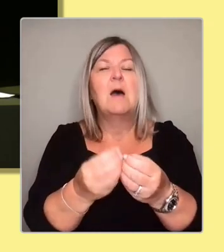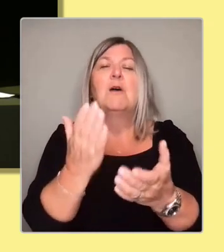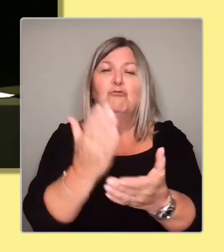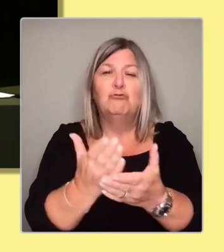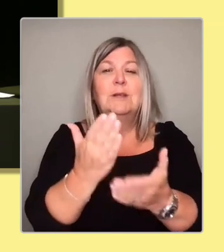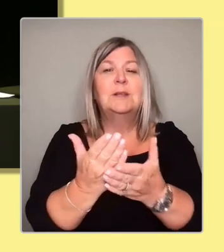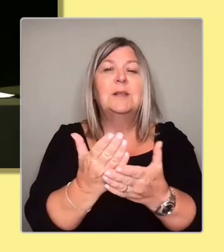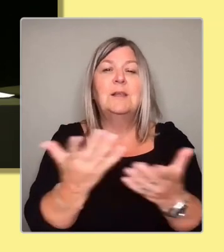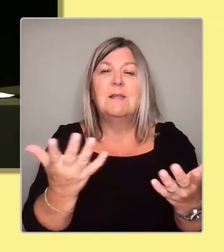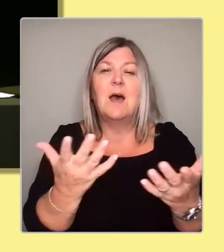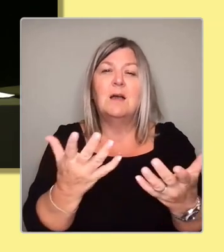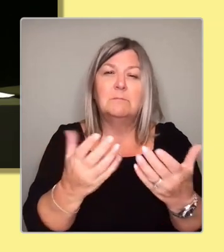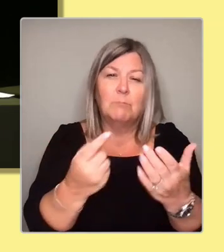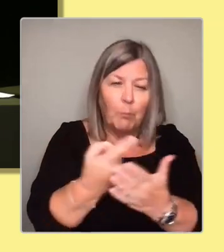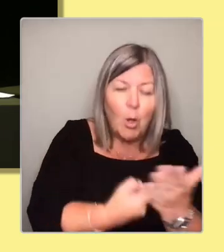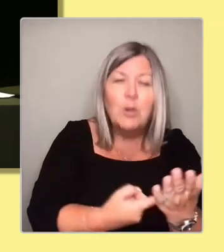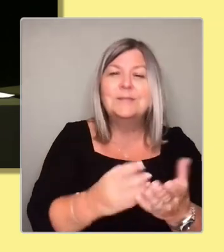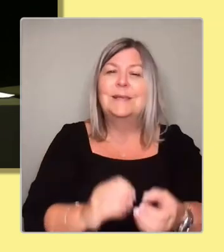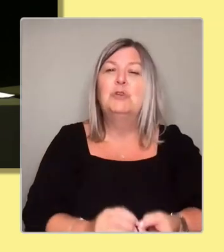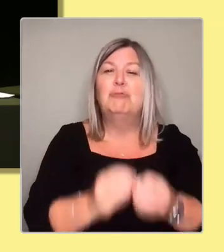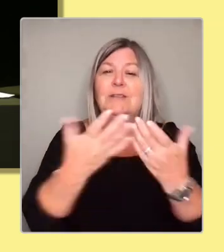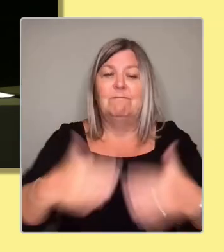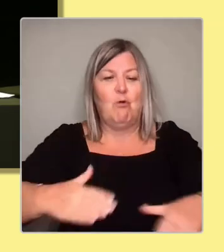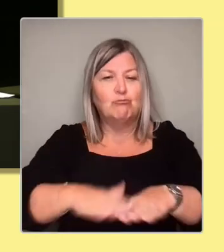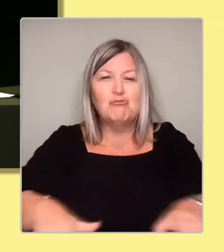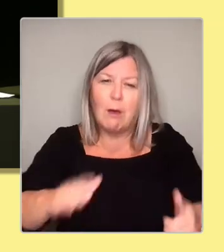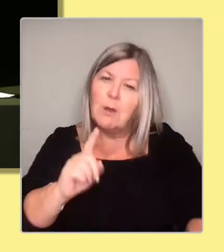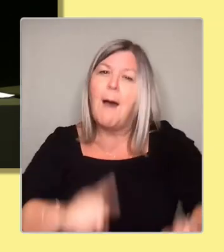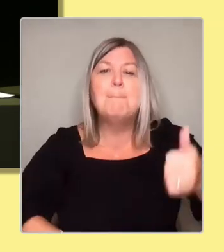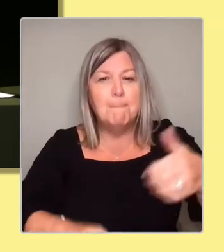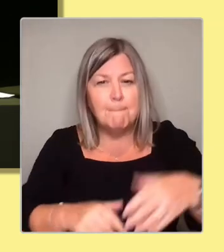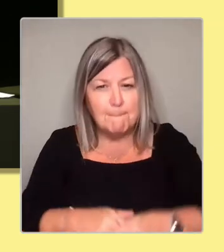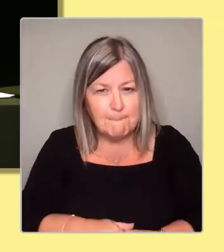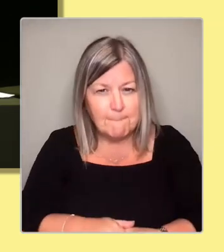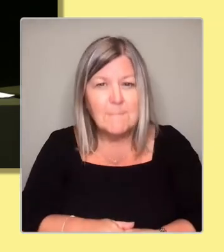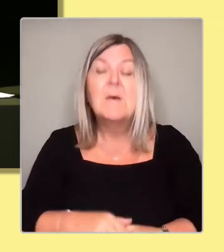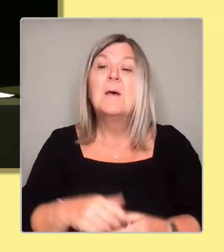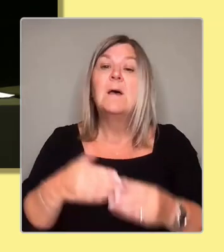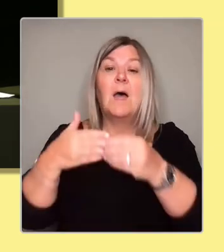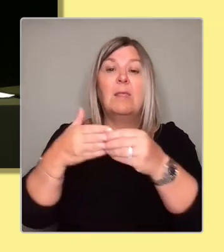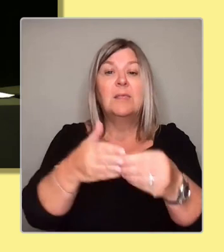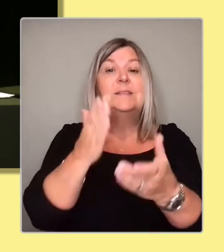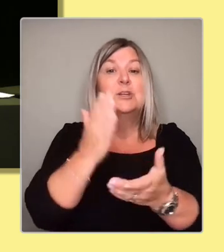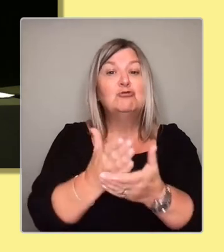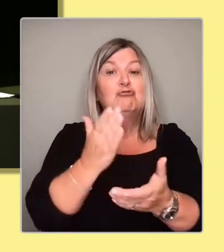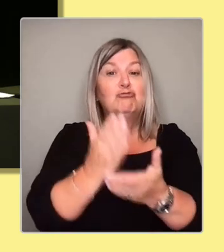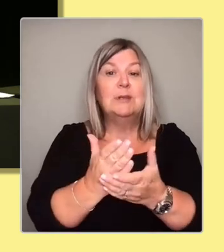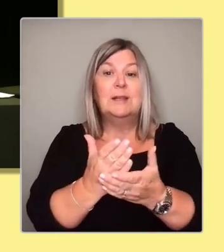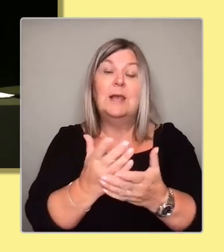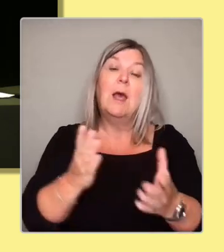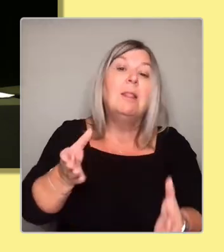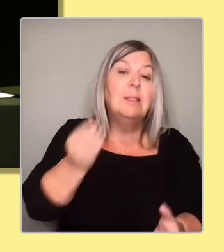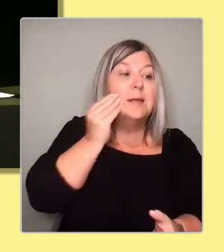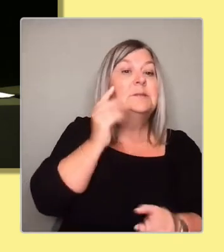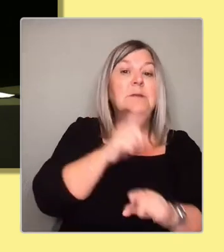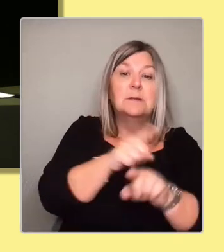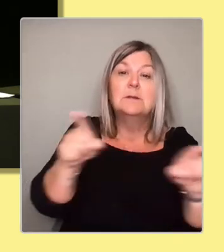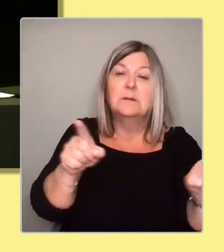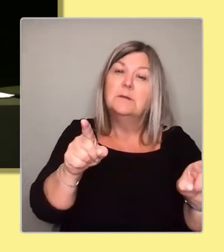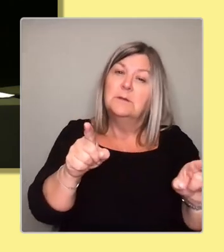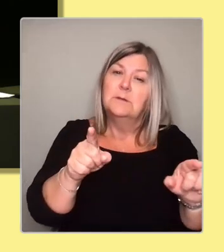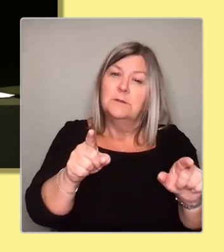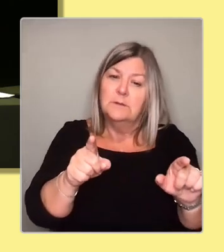take their steer from party members to ensure that branches are empowered to make decisions.